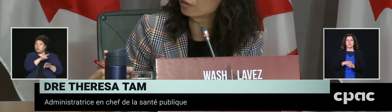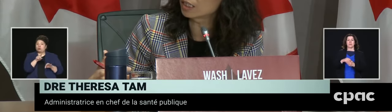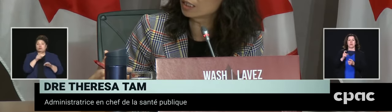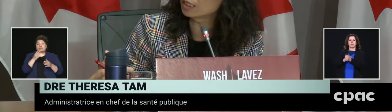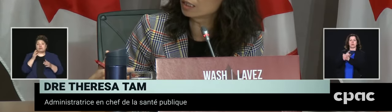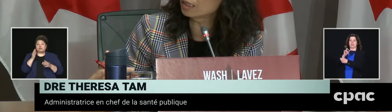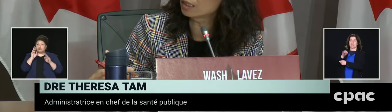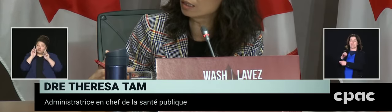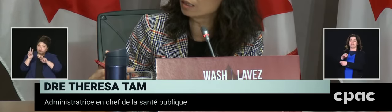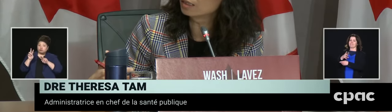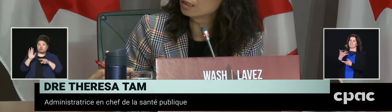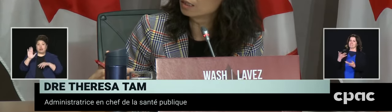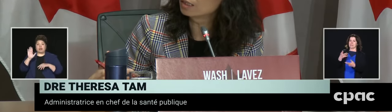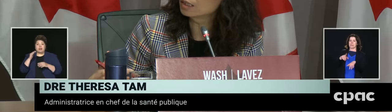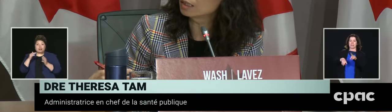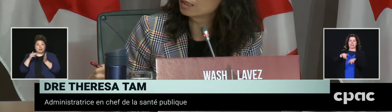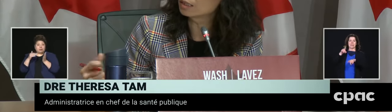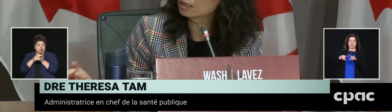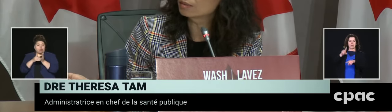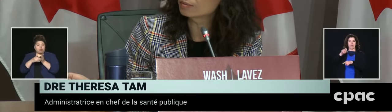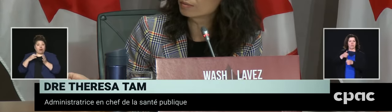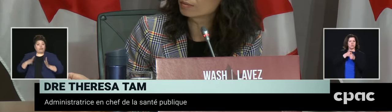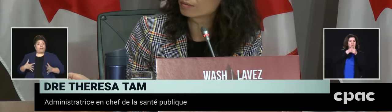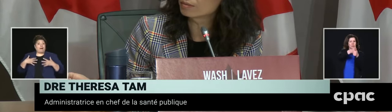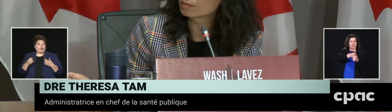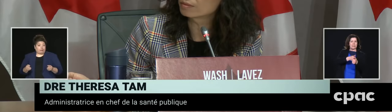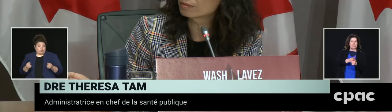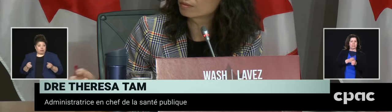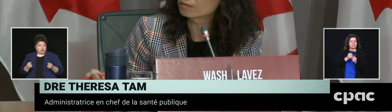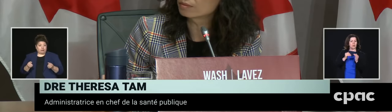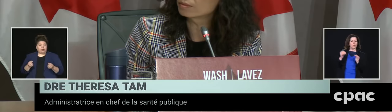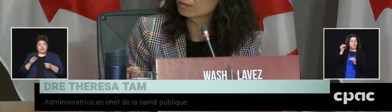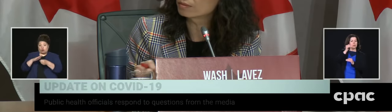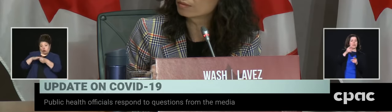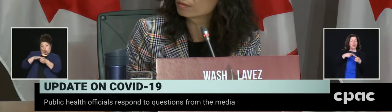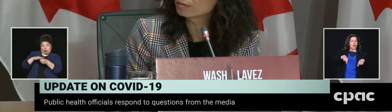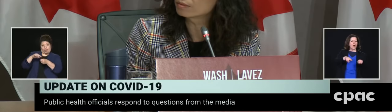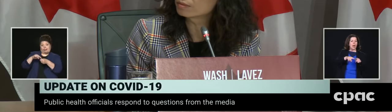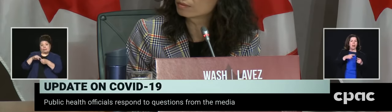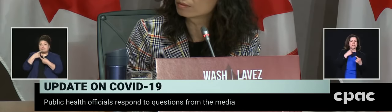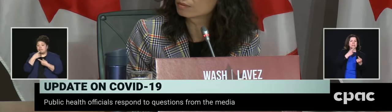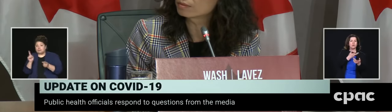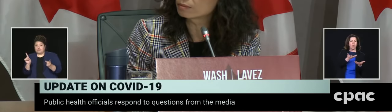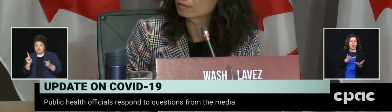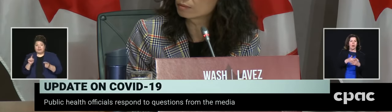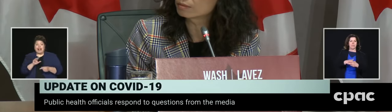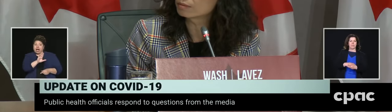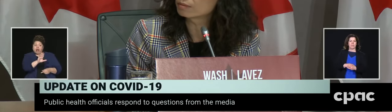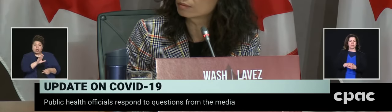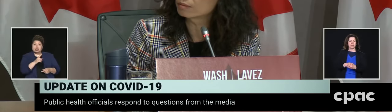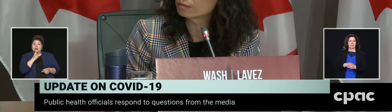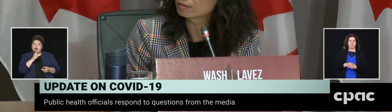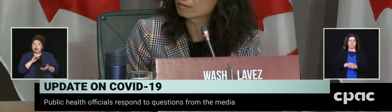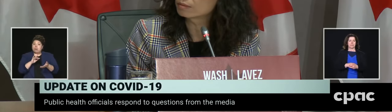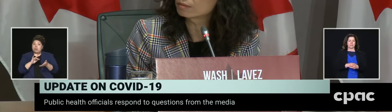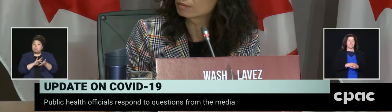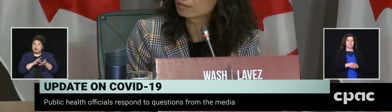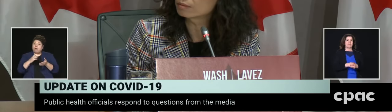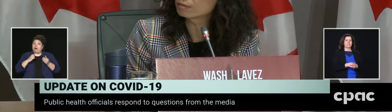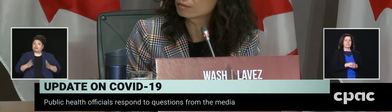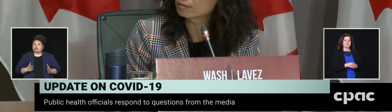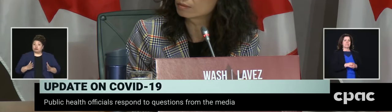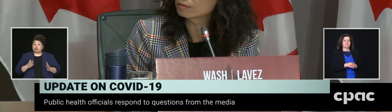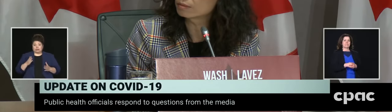that as I've said the disease... Ford the other day said that medical officers you know weren't doing what they need to be doing.